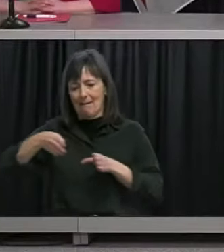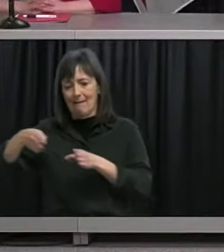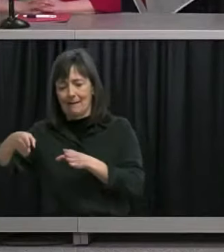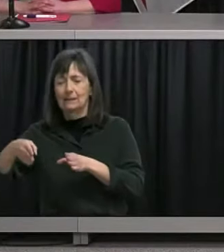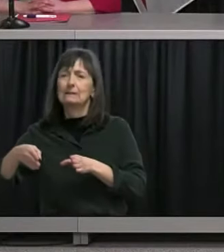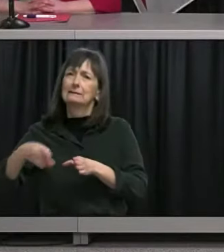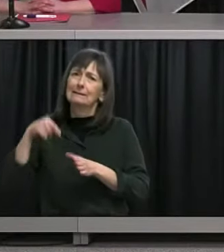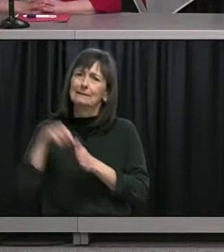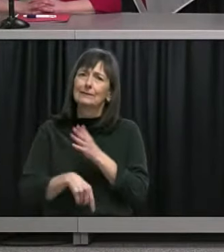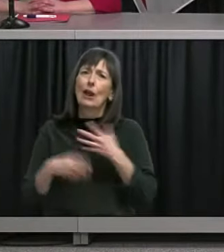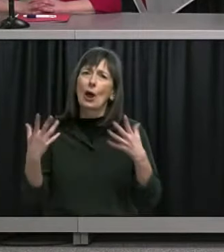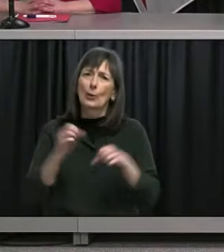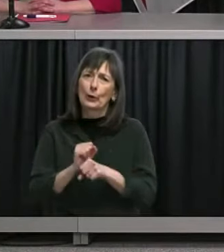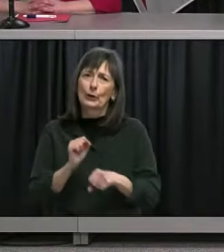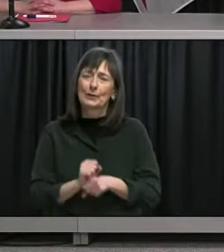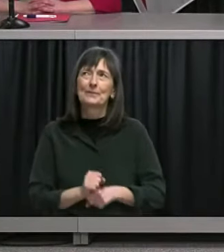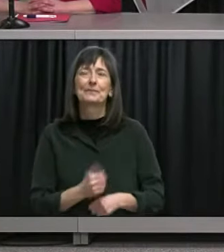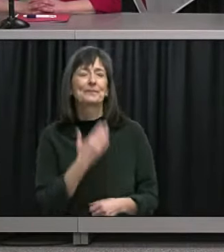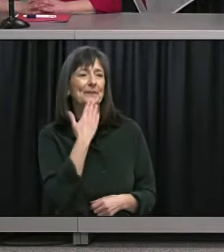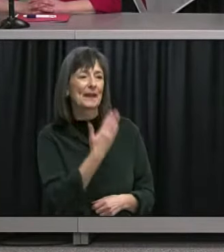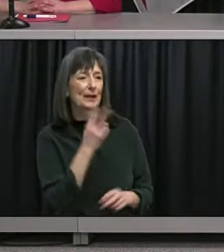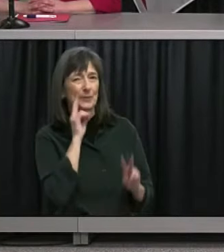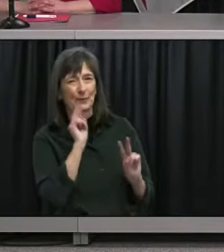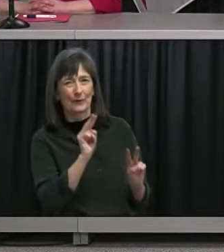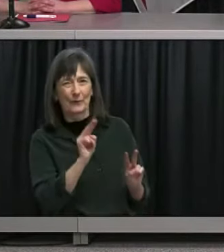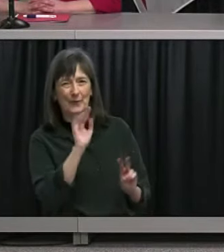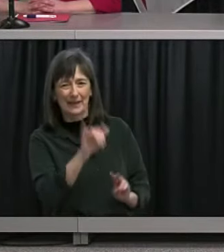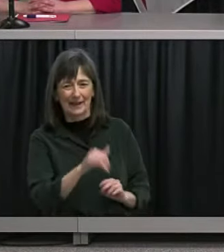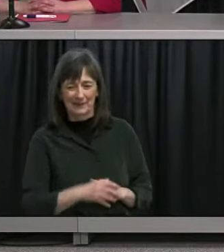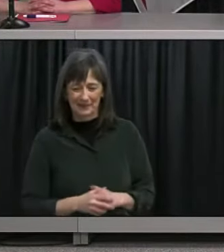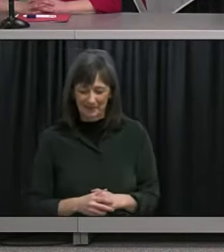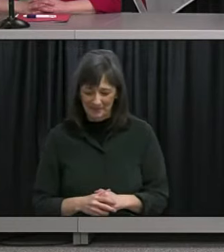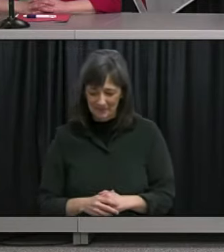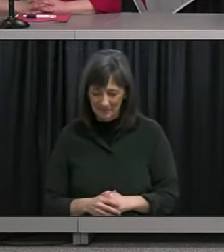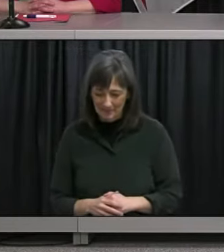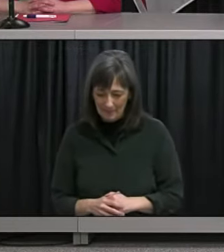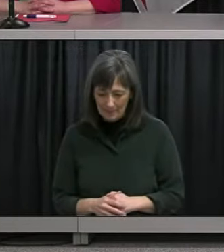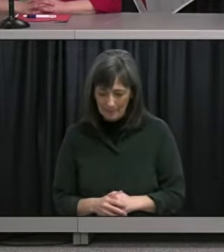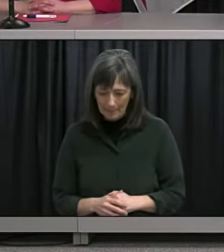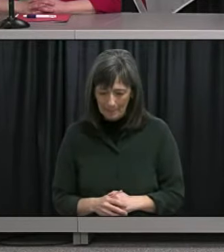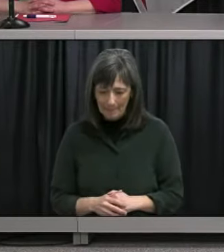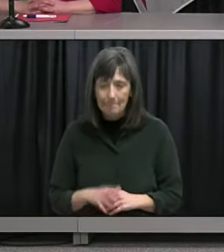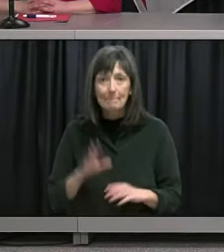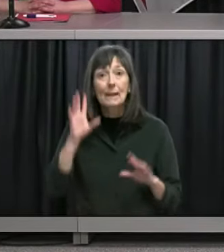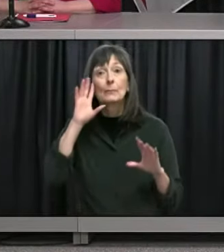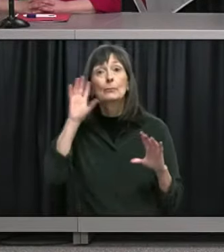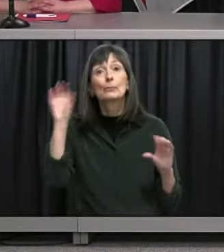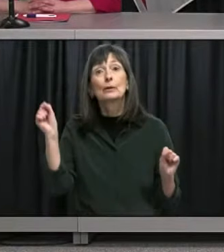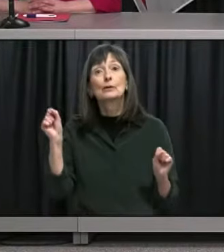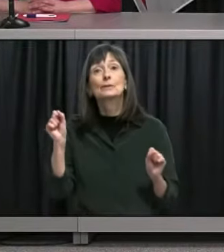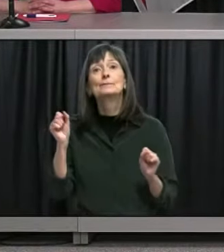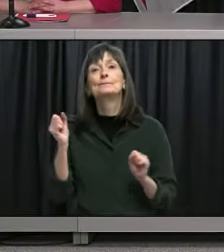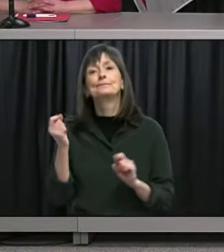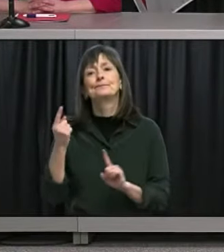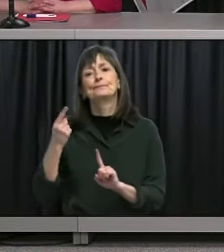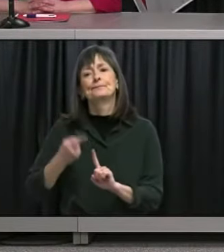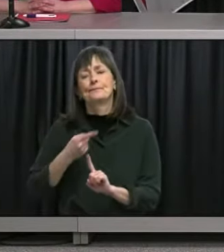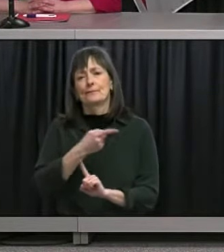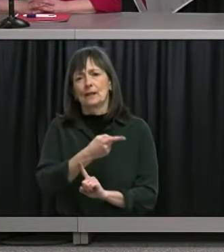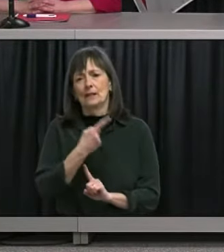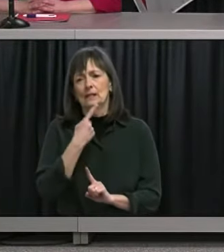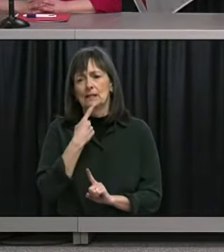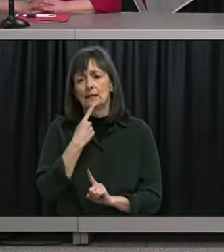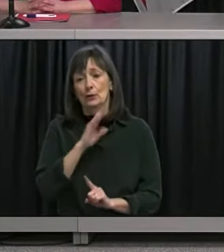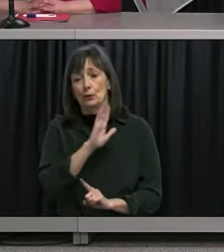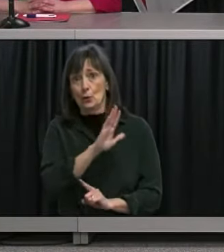okay thanks looking forward to when they are able to crunch all those numbers premier I just want to go back to the comments that you made that all the data that